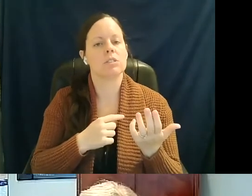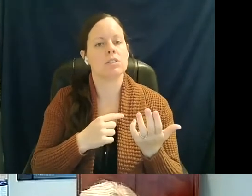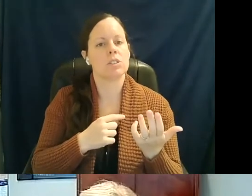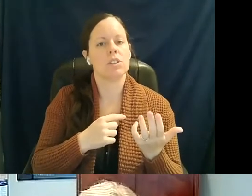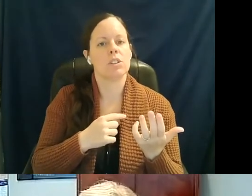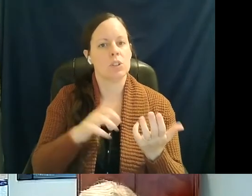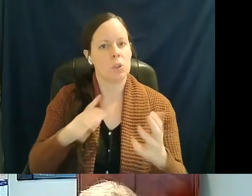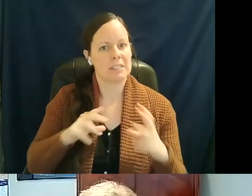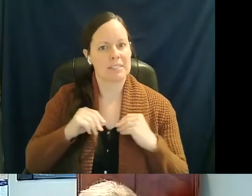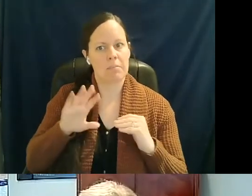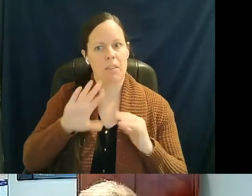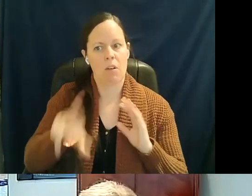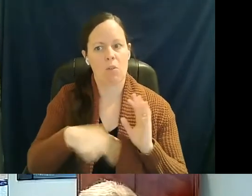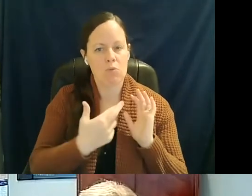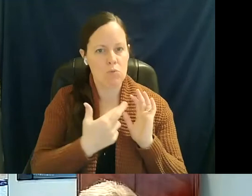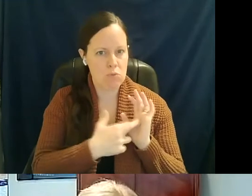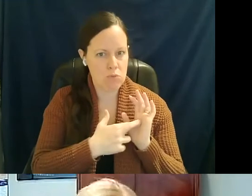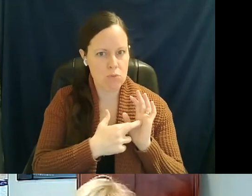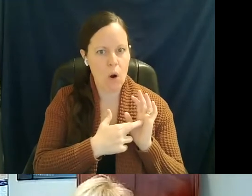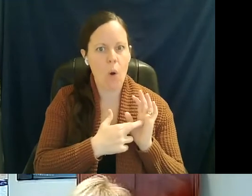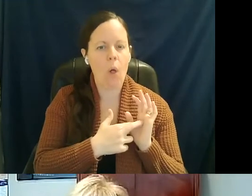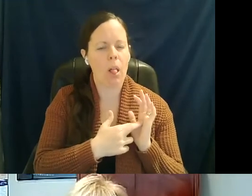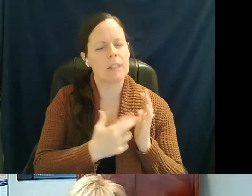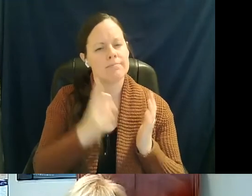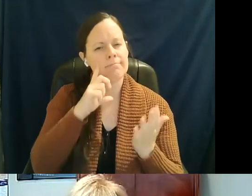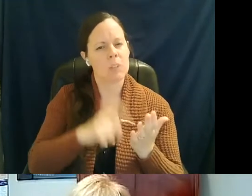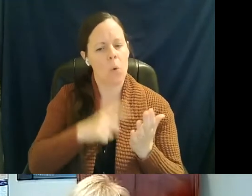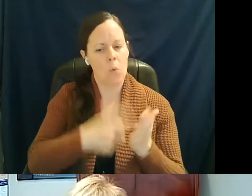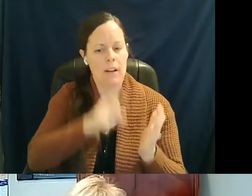play for what it is essential.